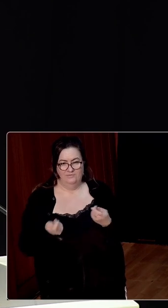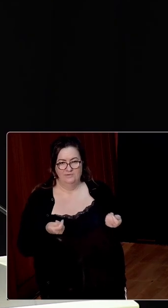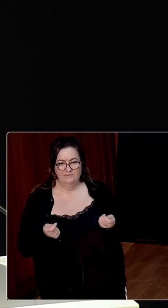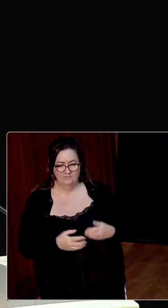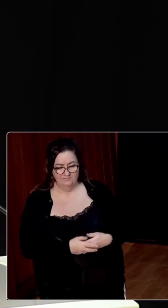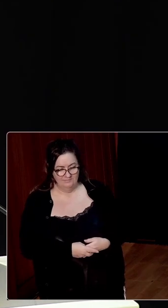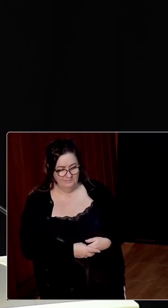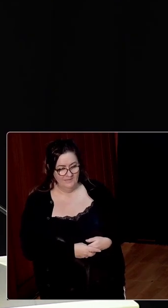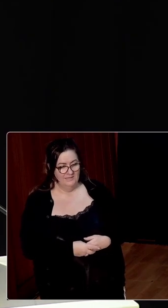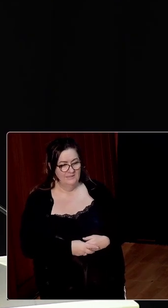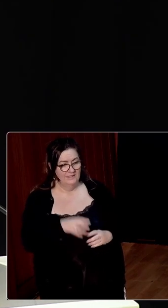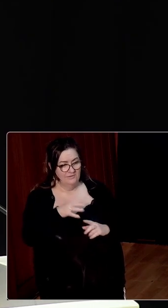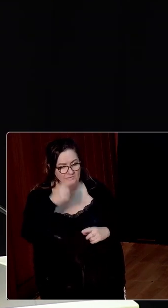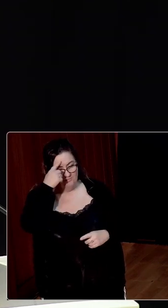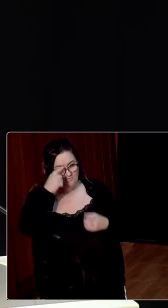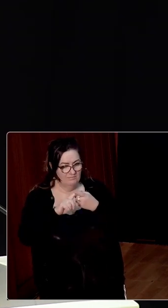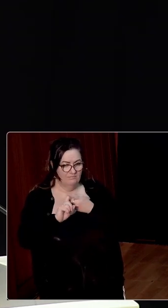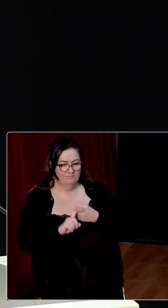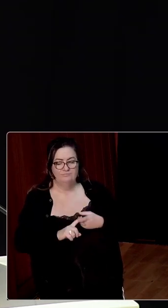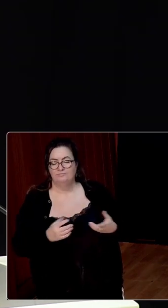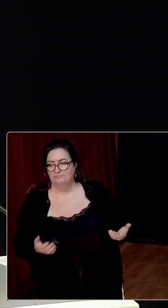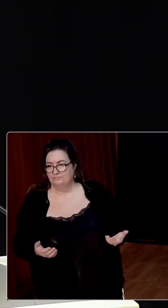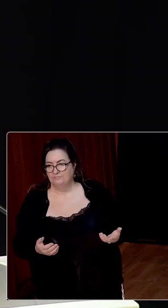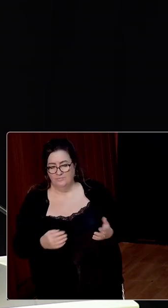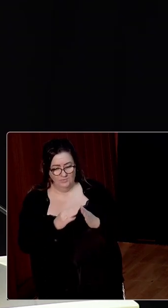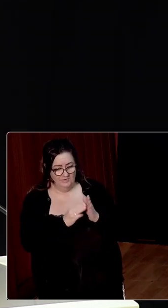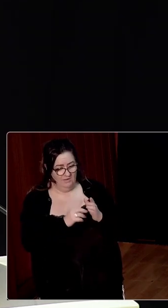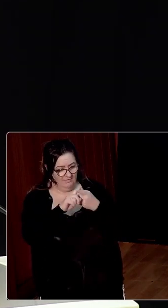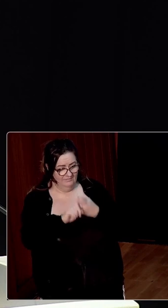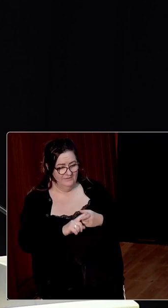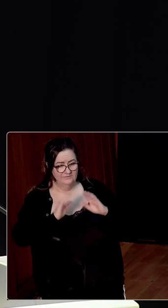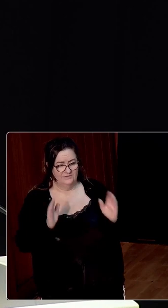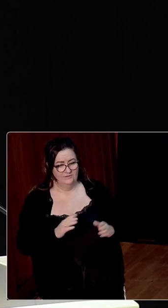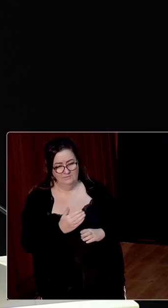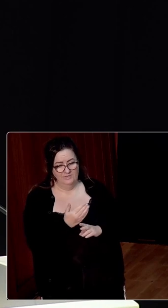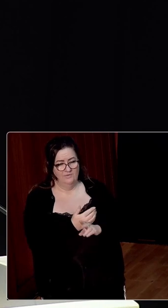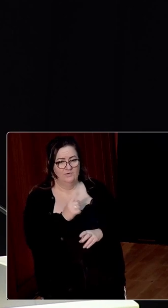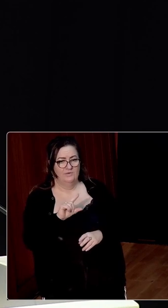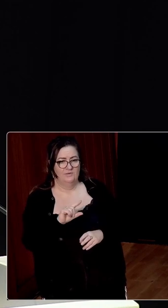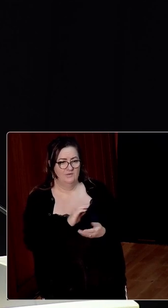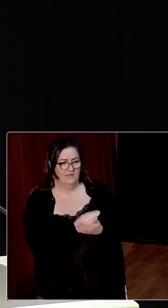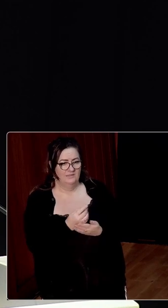While the institutional mindset was already programmed prior to 1922, its Irish